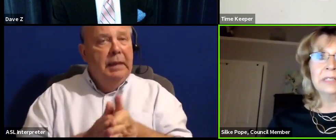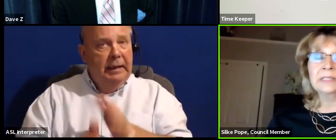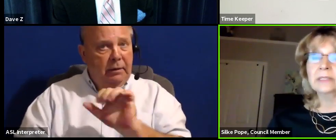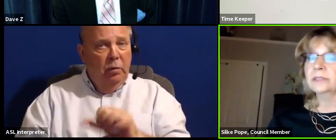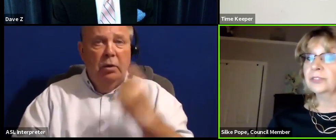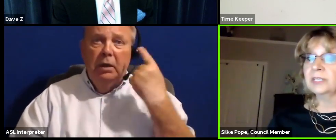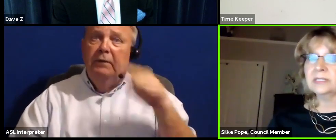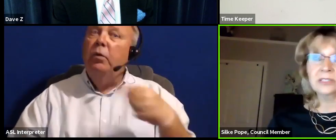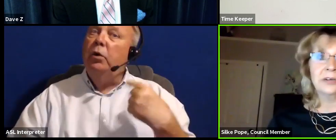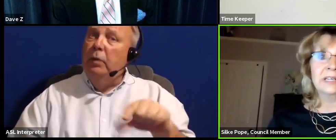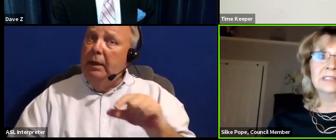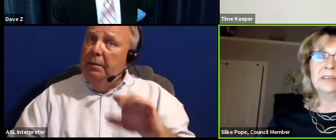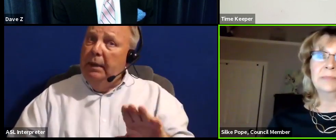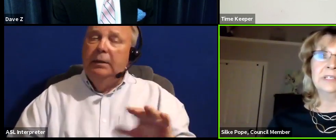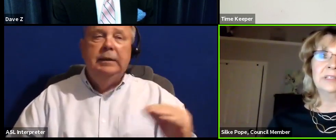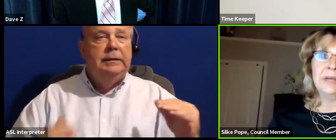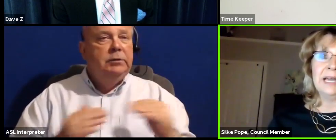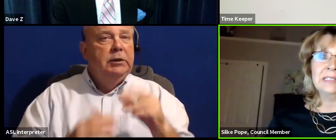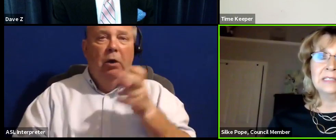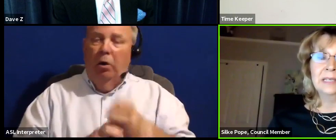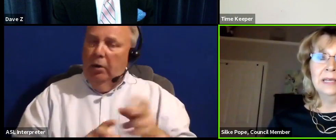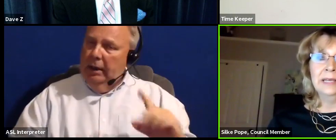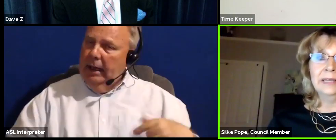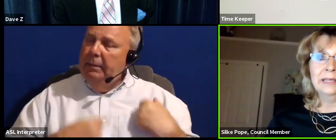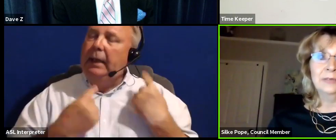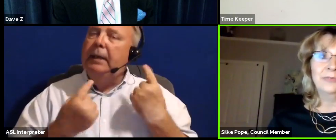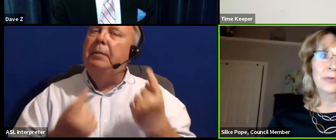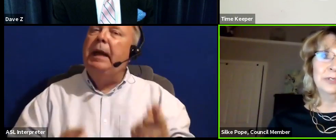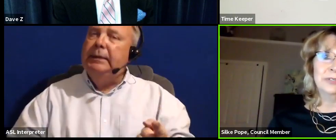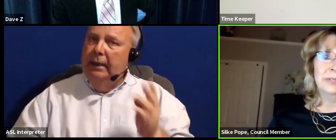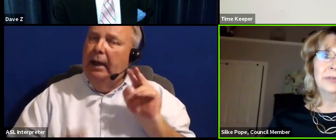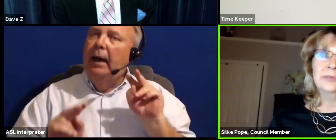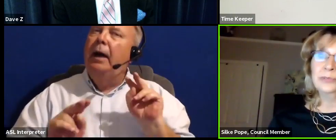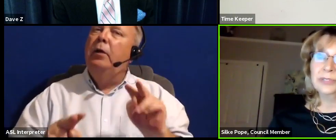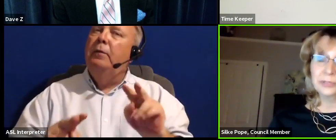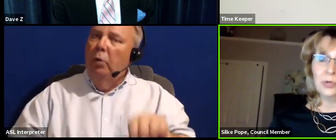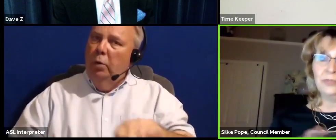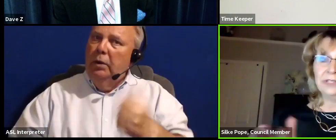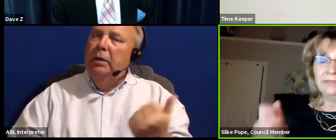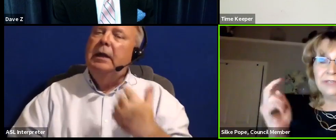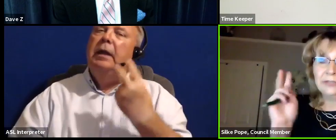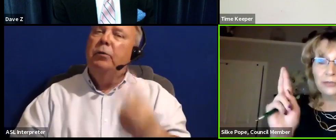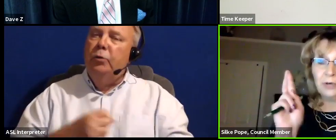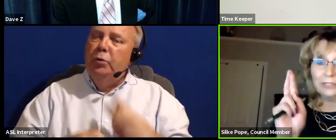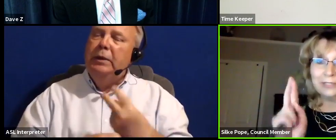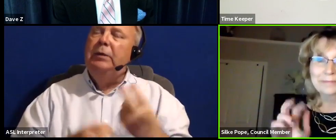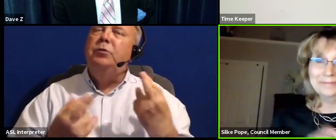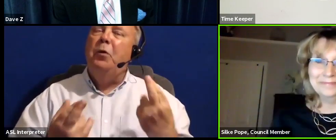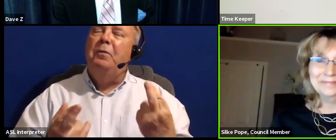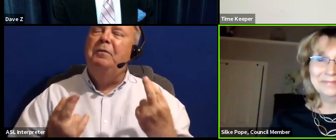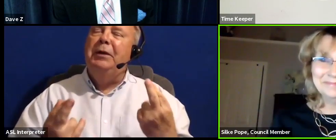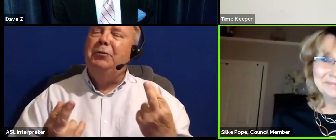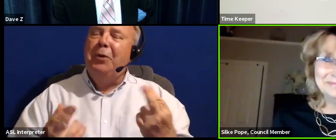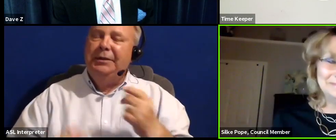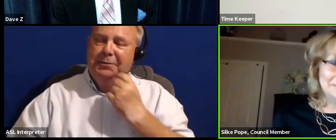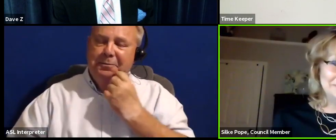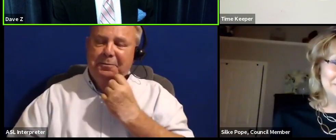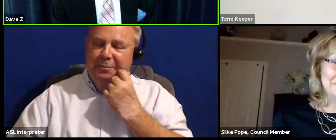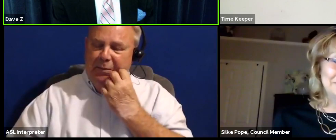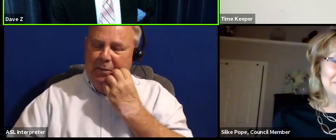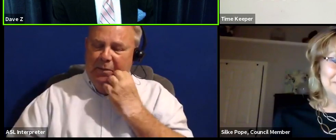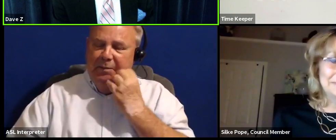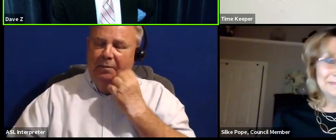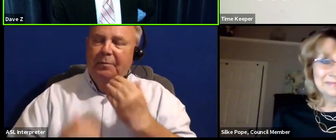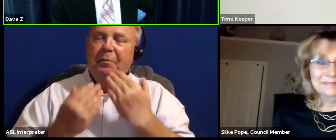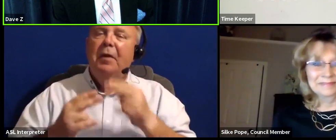for Greenbelt just as hard as I've been in the past. And I look forward to another two years, hopefully. Fingers crossed. Thank you